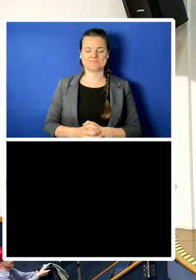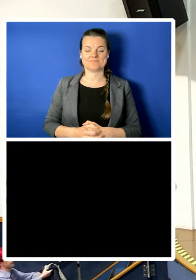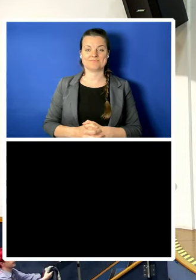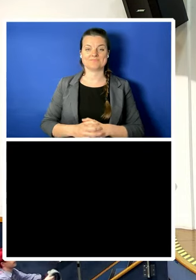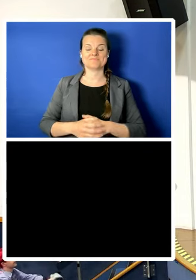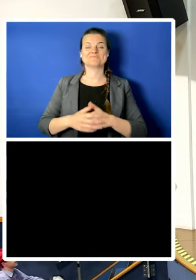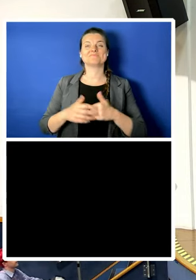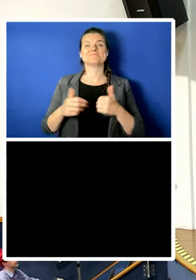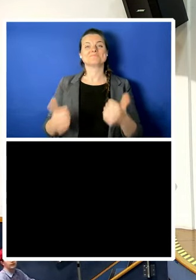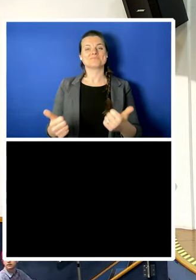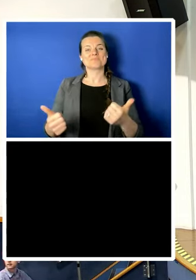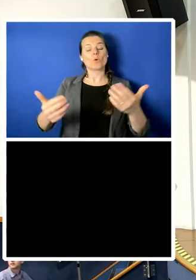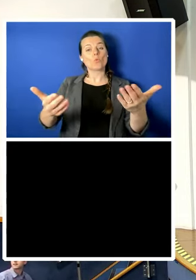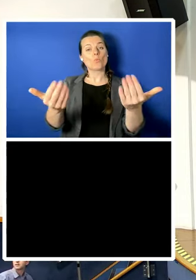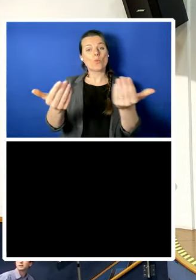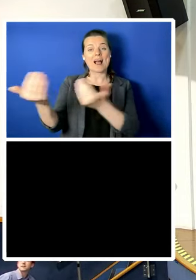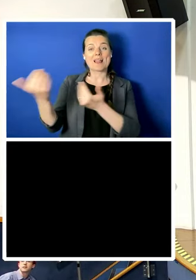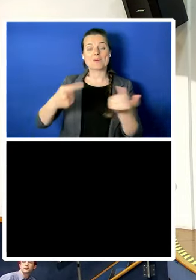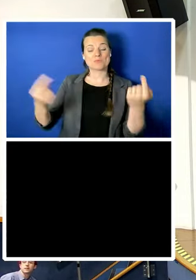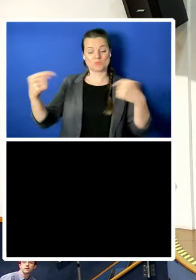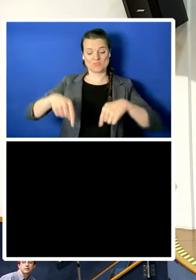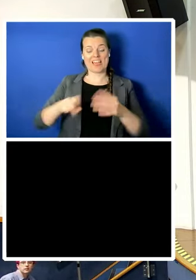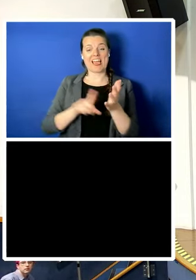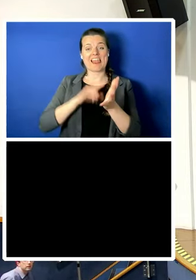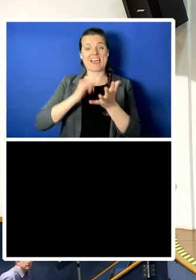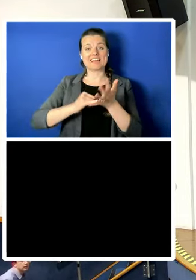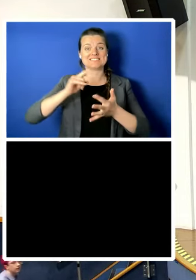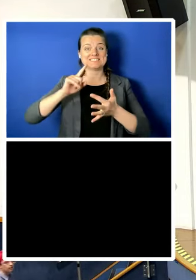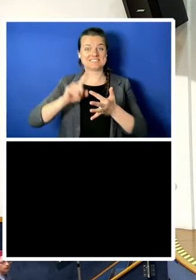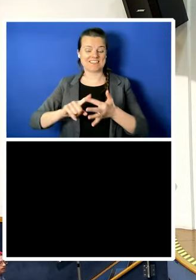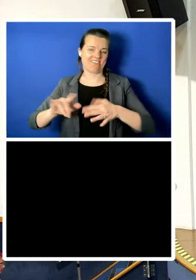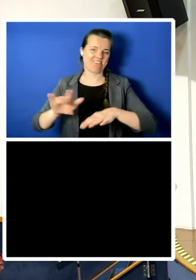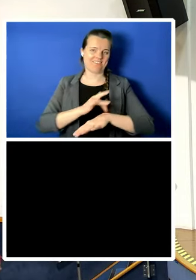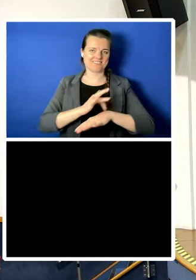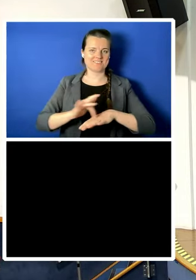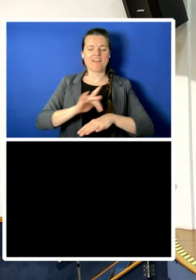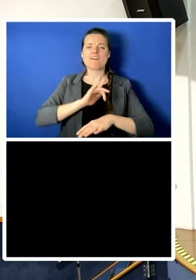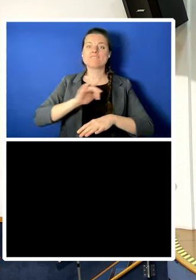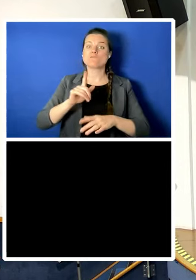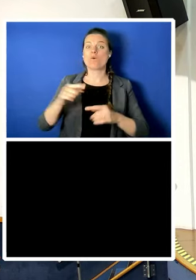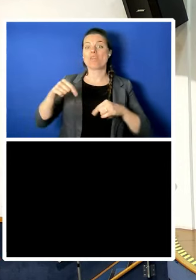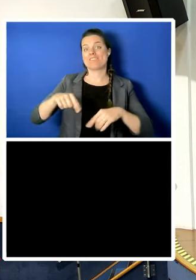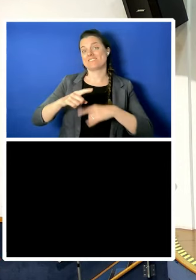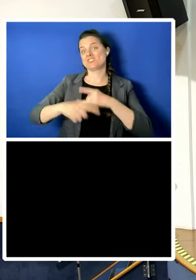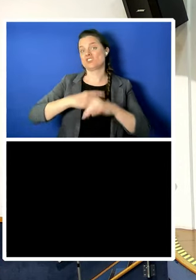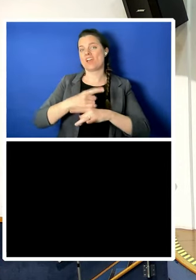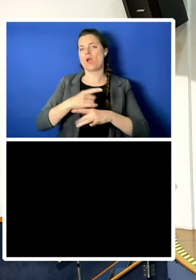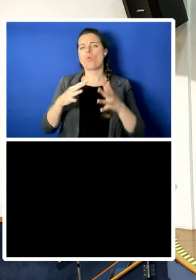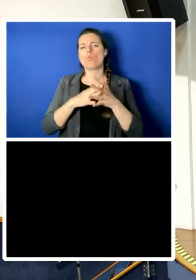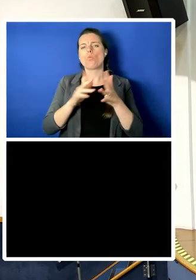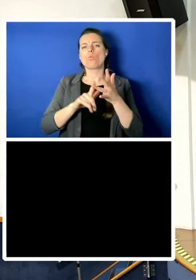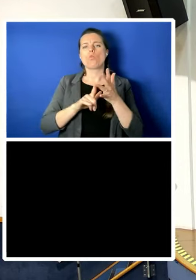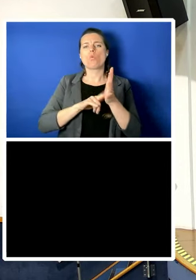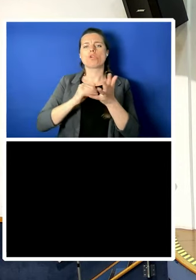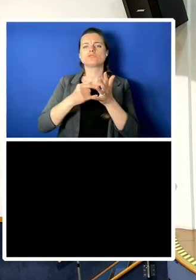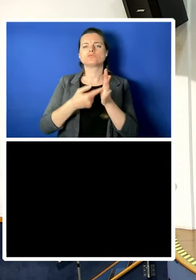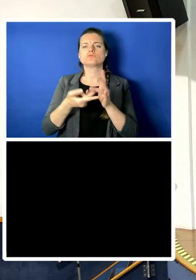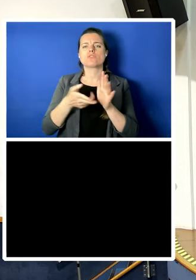Welcome, everybody, to the LSE Old Theatre for this year's Wollstonecraft Society Lecture.